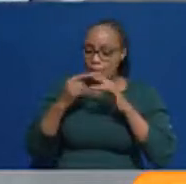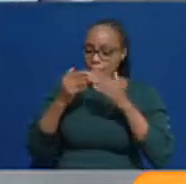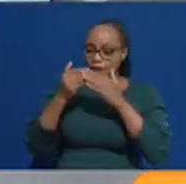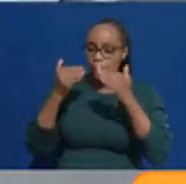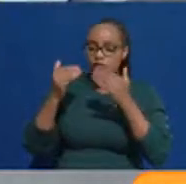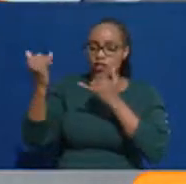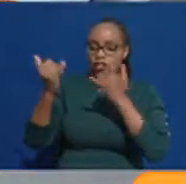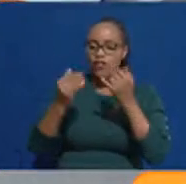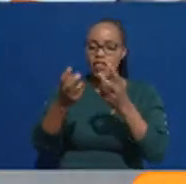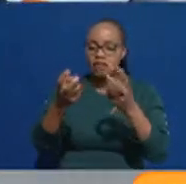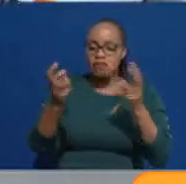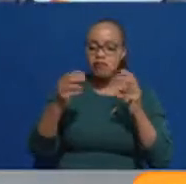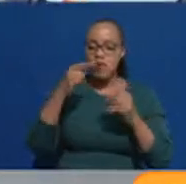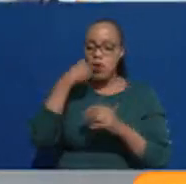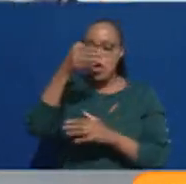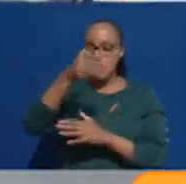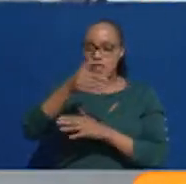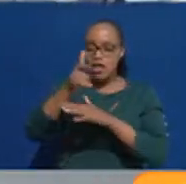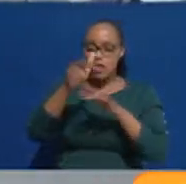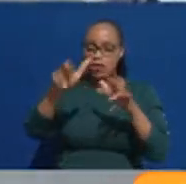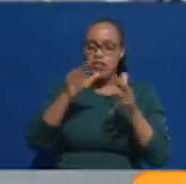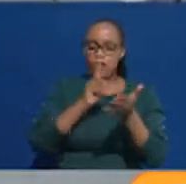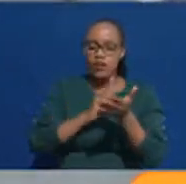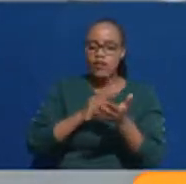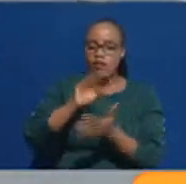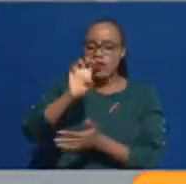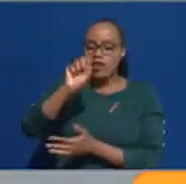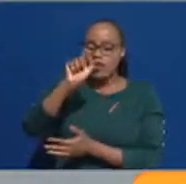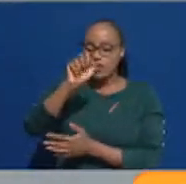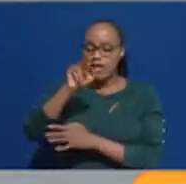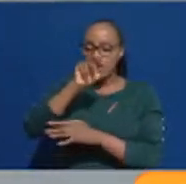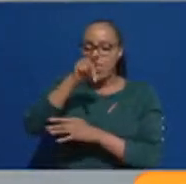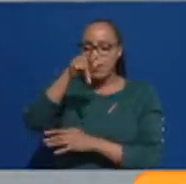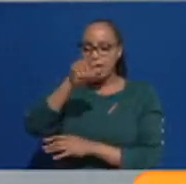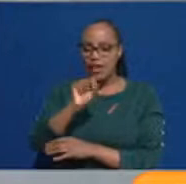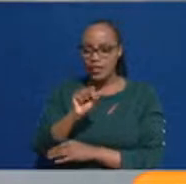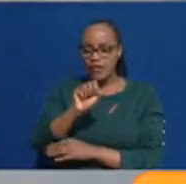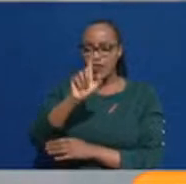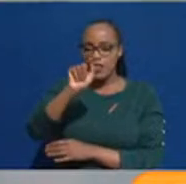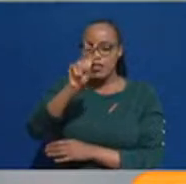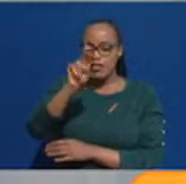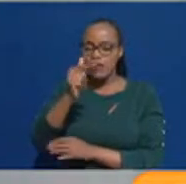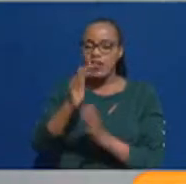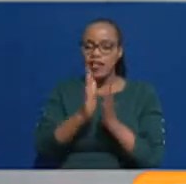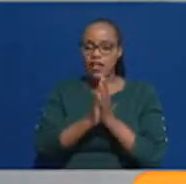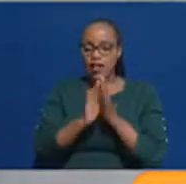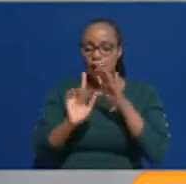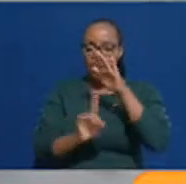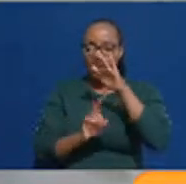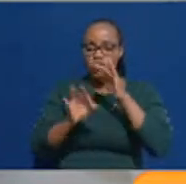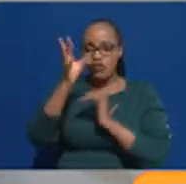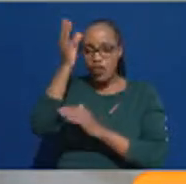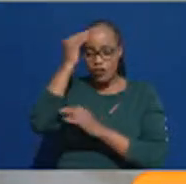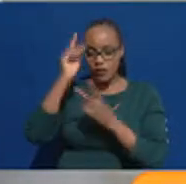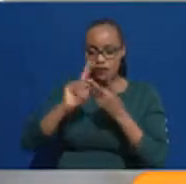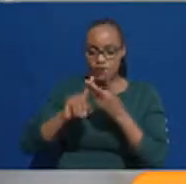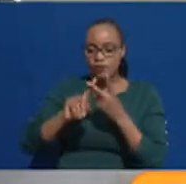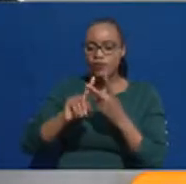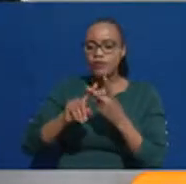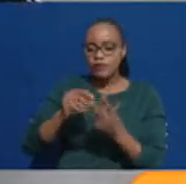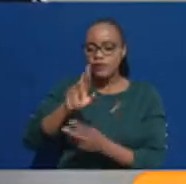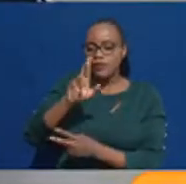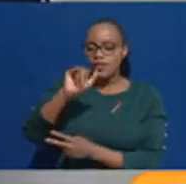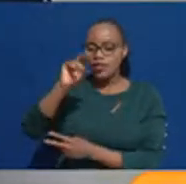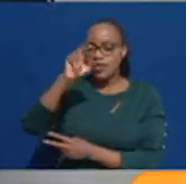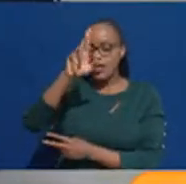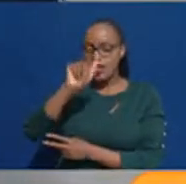So let me introduce the panelists that are already here in the studio. have Dr. Esther Moria, the Principal Secretary at TVET, the Minister of Education. We have Charles Ringera, the